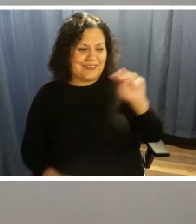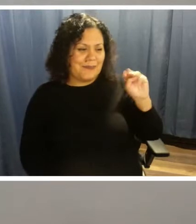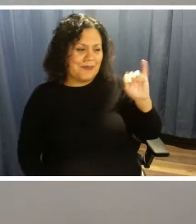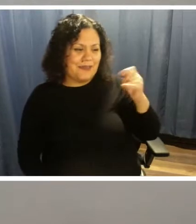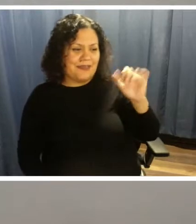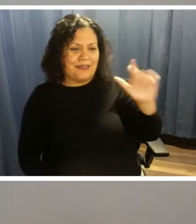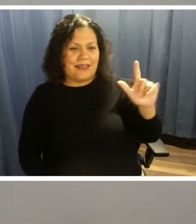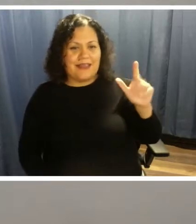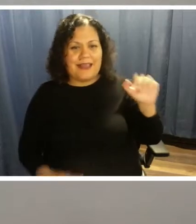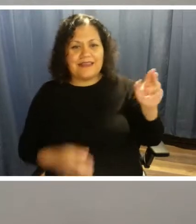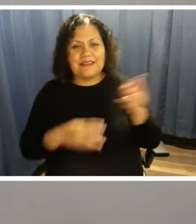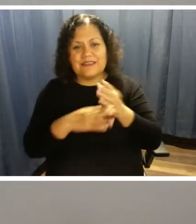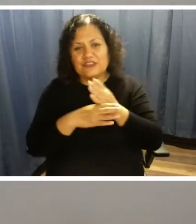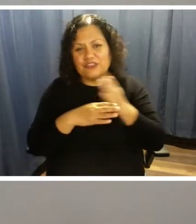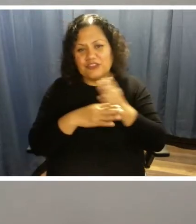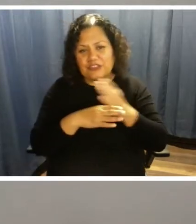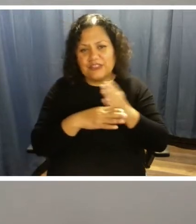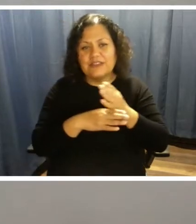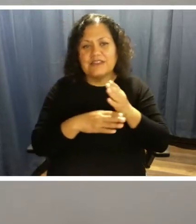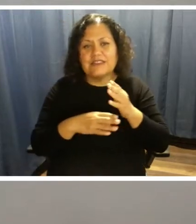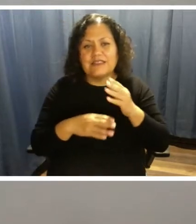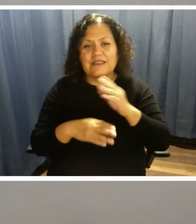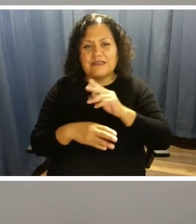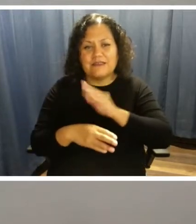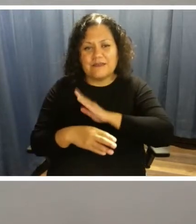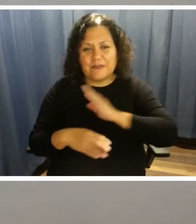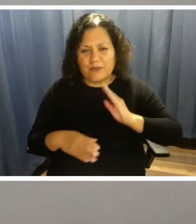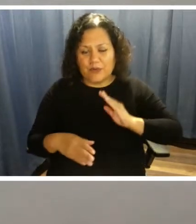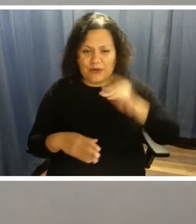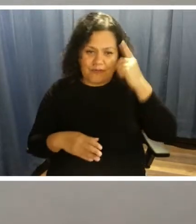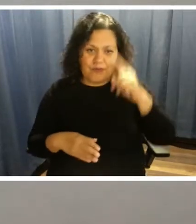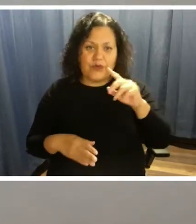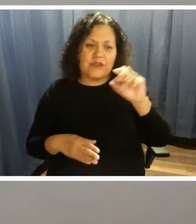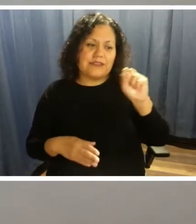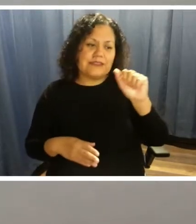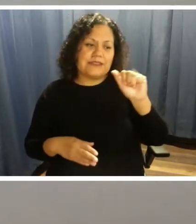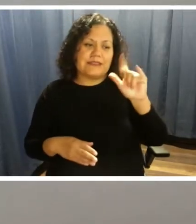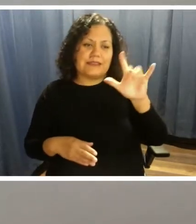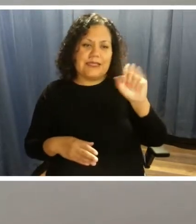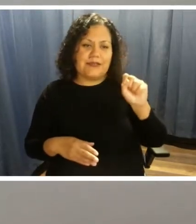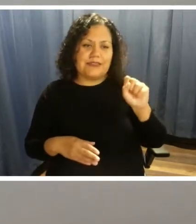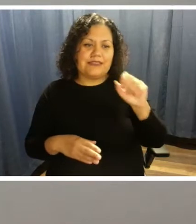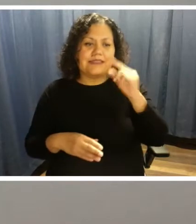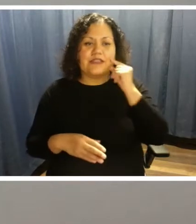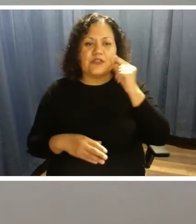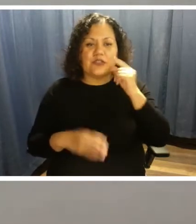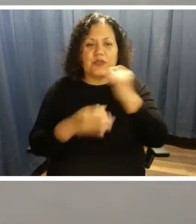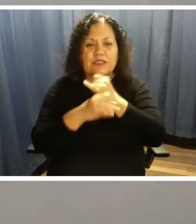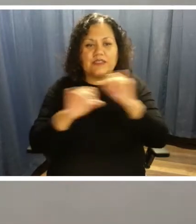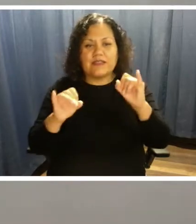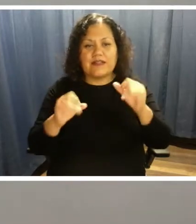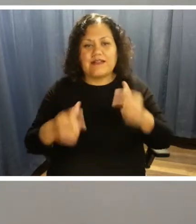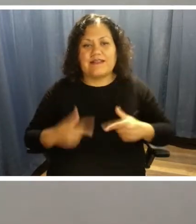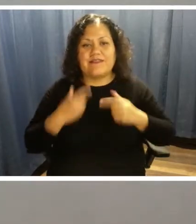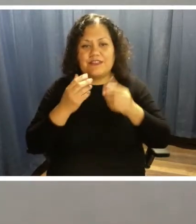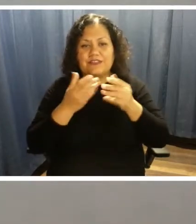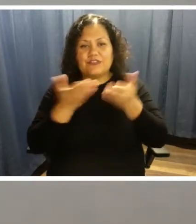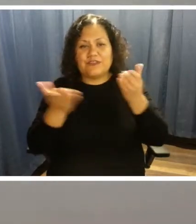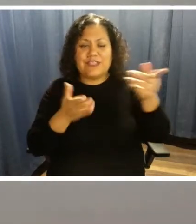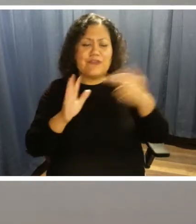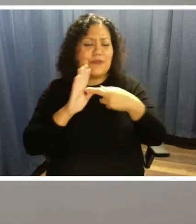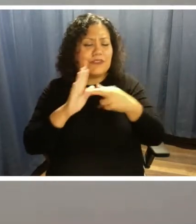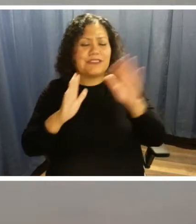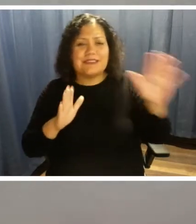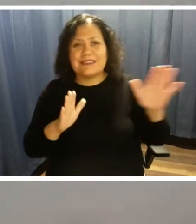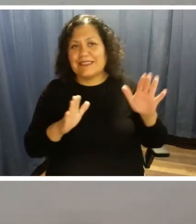the Board of Sales, the San Antonio Independent Living Services. He represents his constituency very well. We have